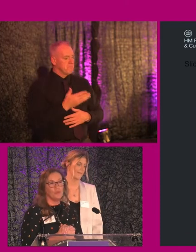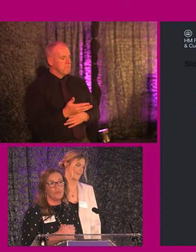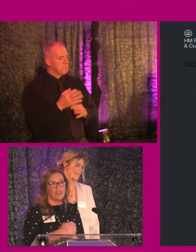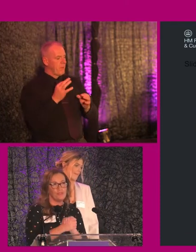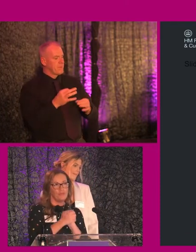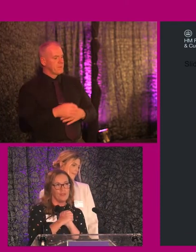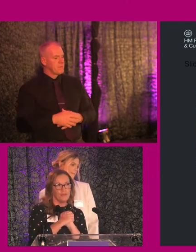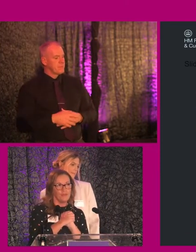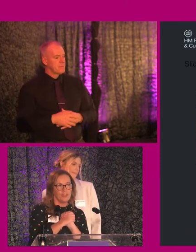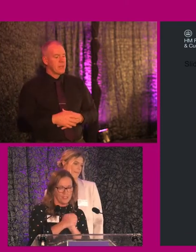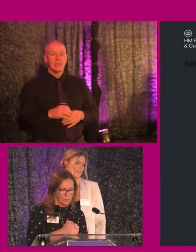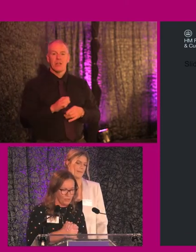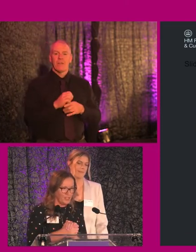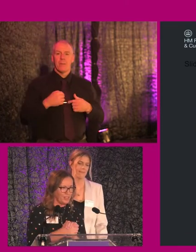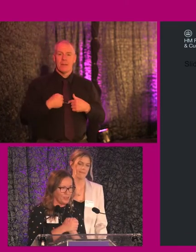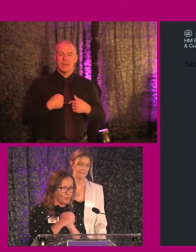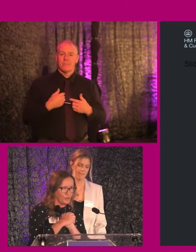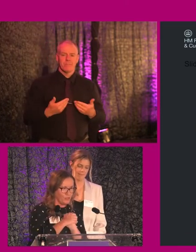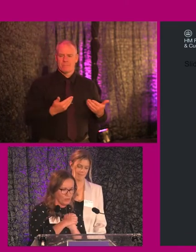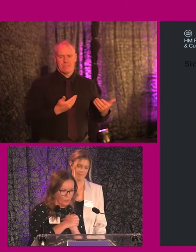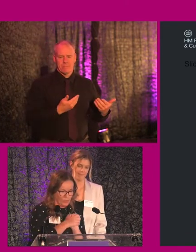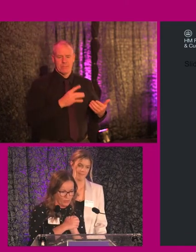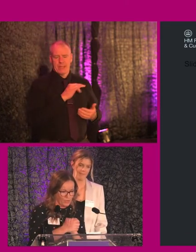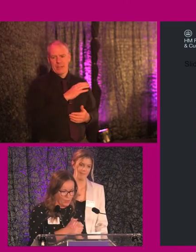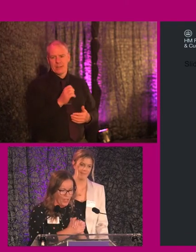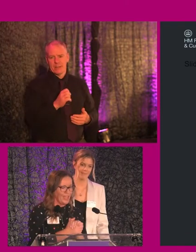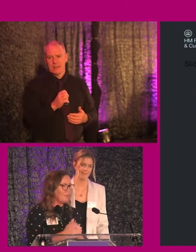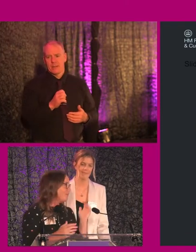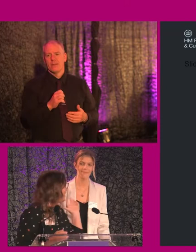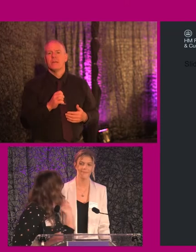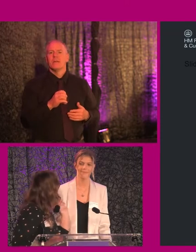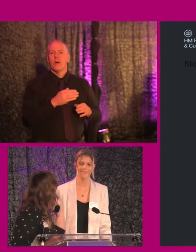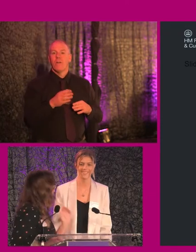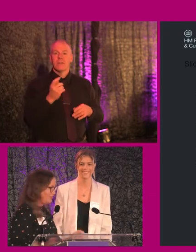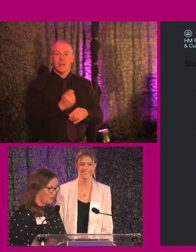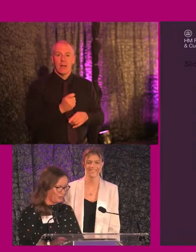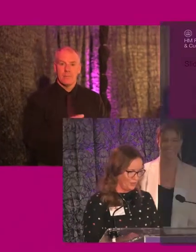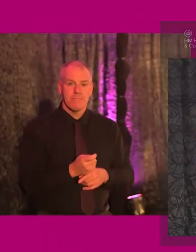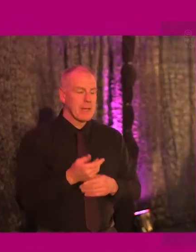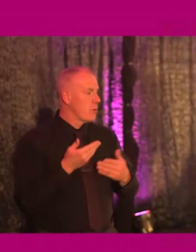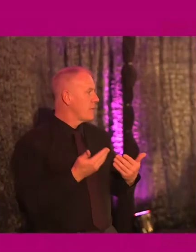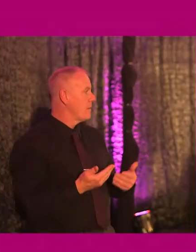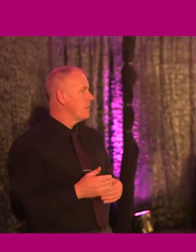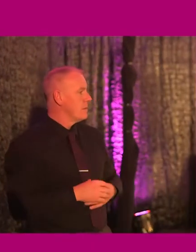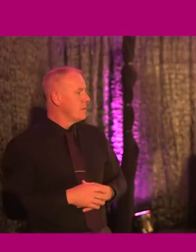So that is enough for me in terms of theory and apologies, I'm probably way over time. Katie, I'll hand over to you.